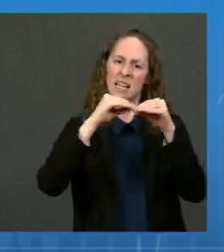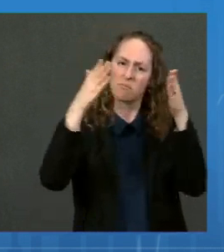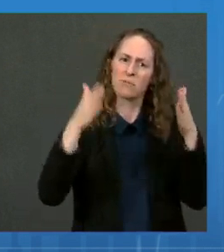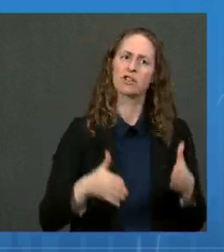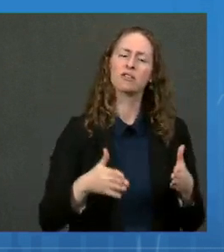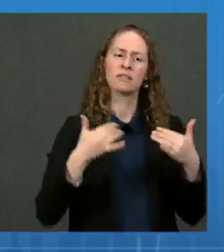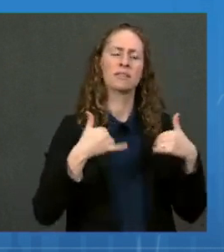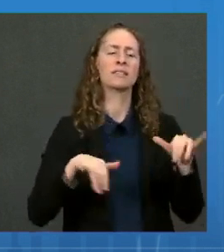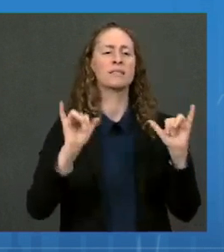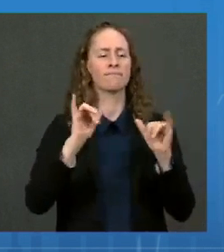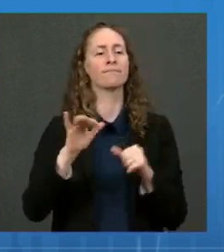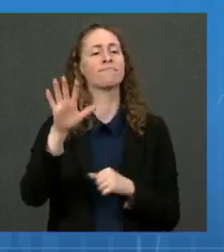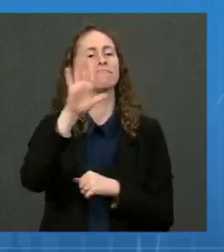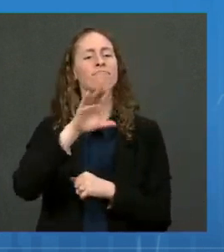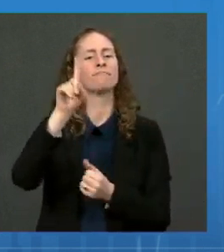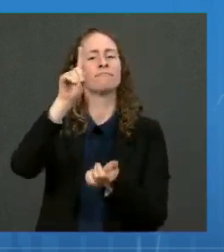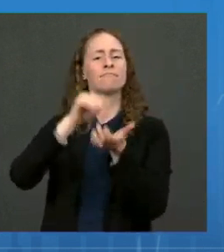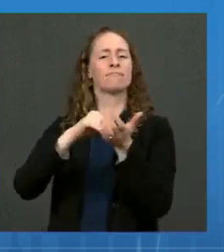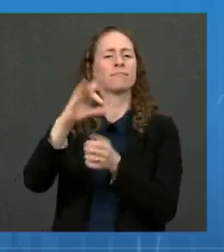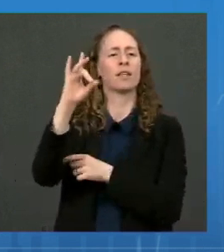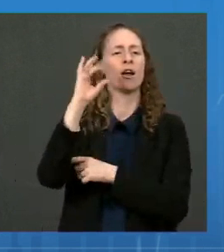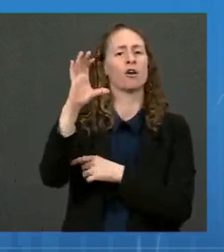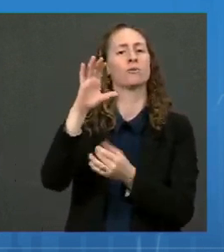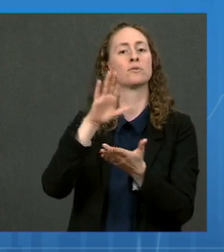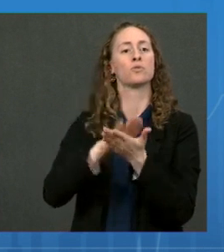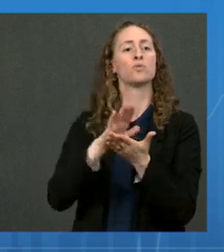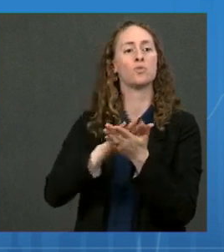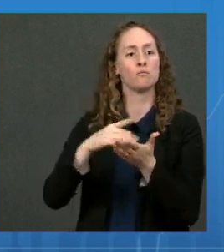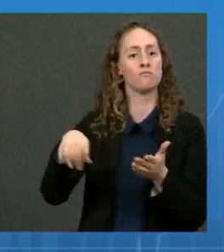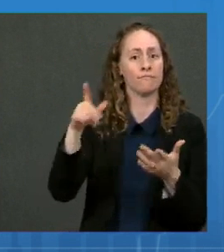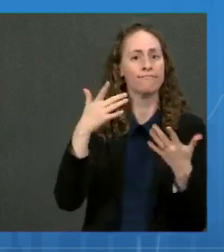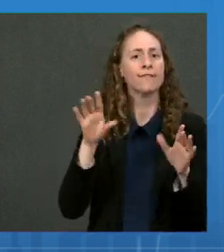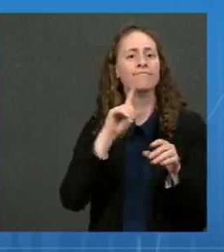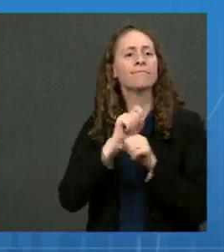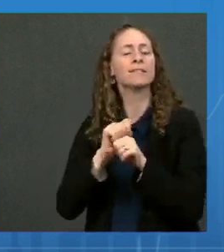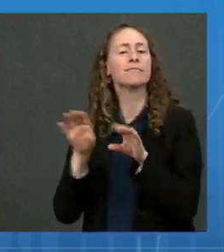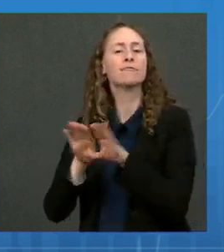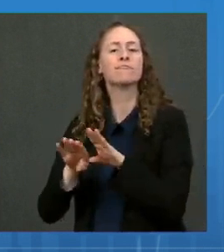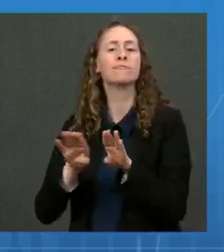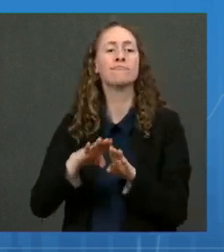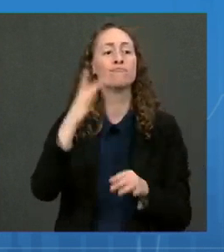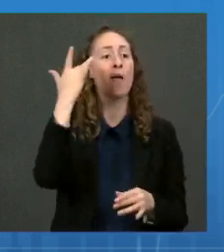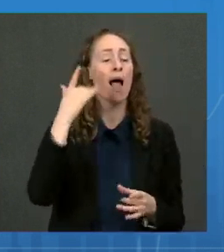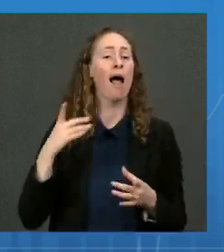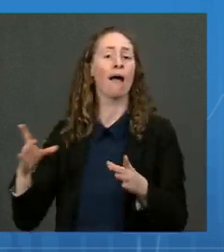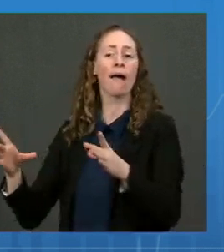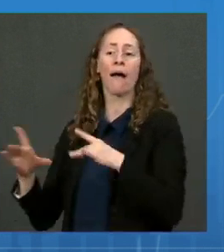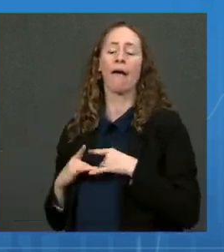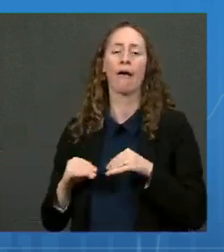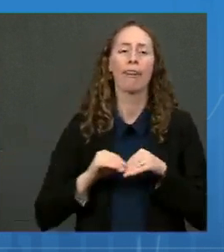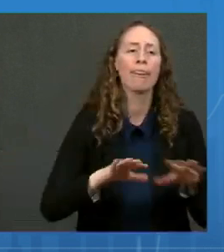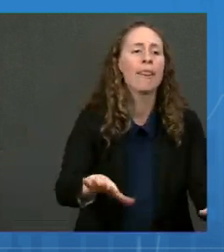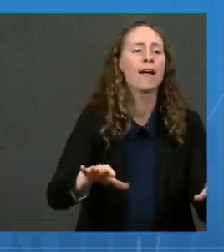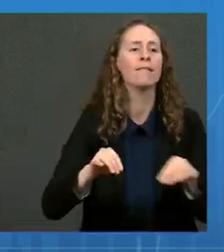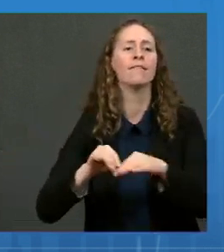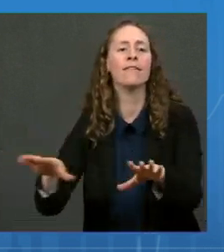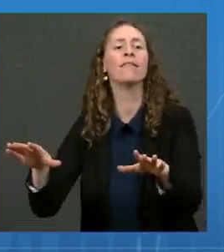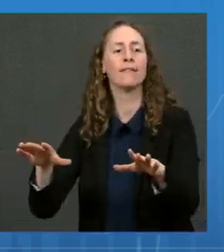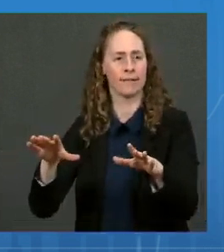closures attributable to COVID-19 outbreaks, and these closures affected nearly 1 million students.